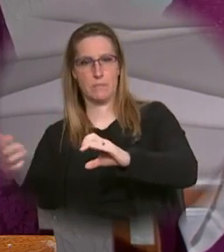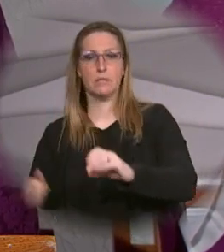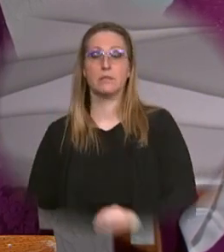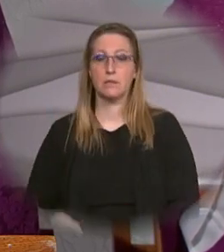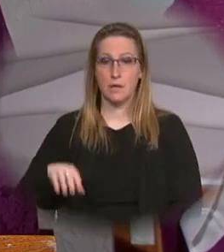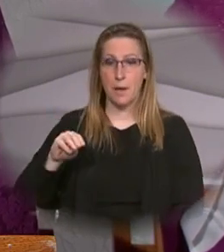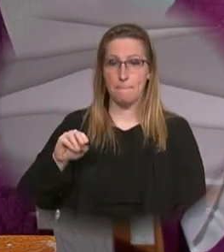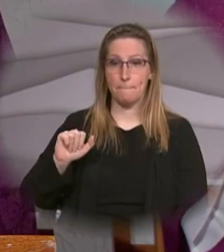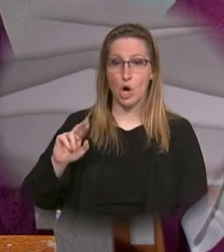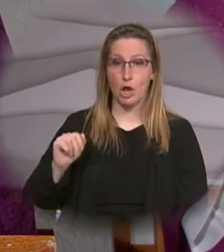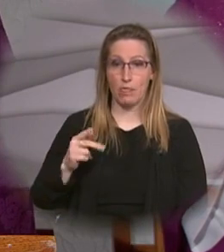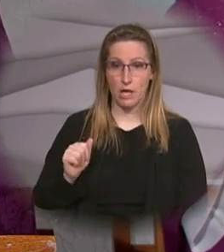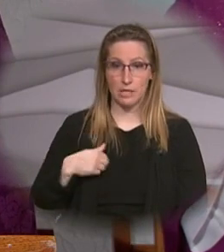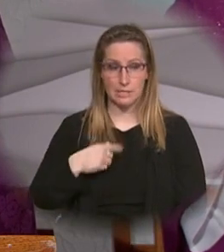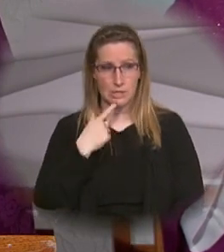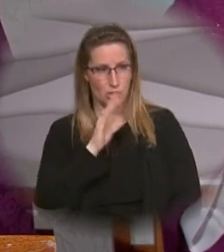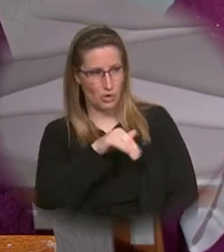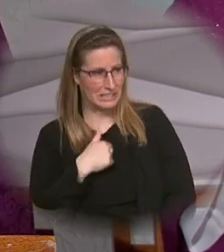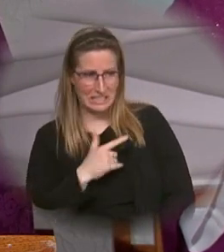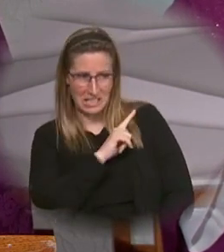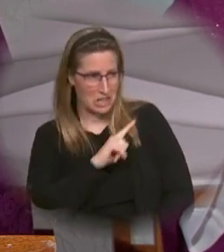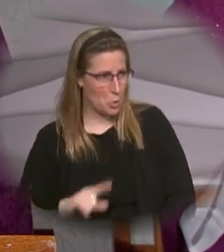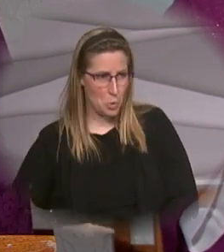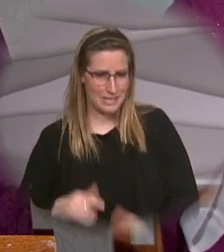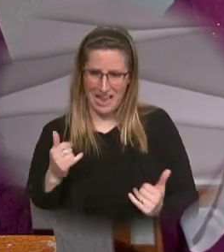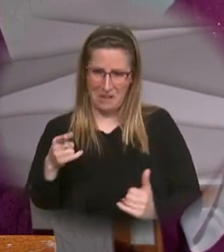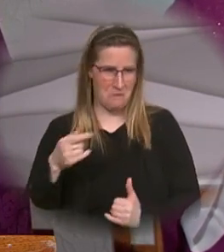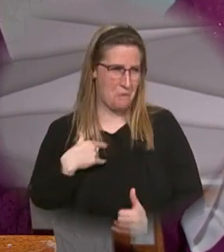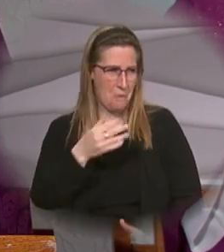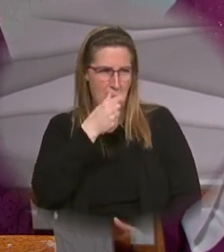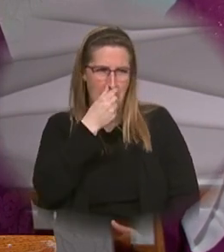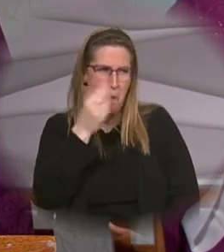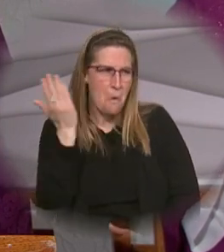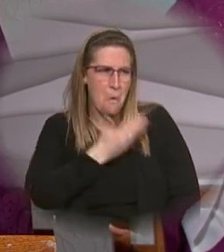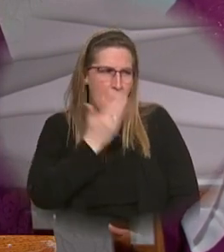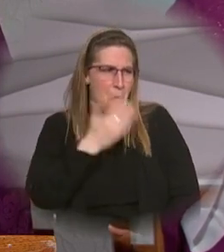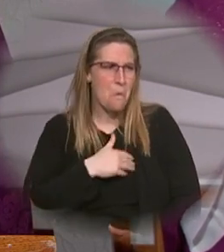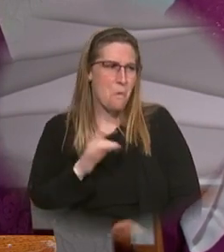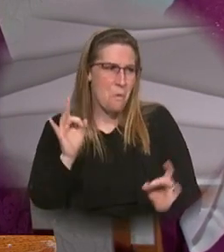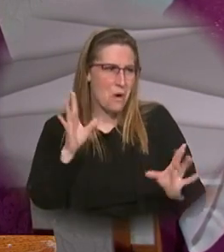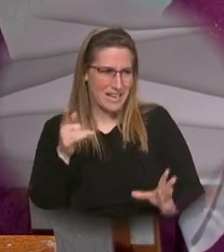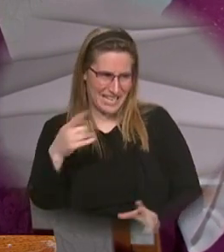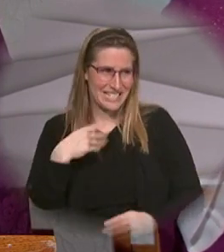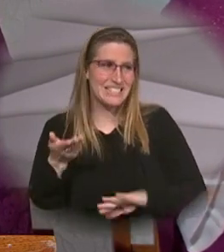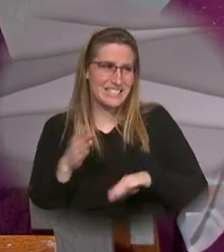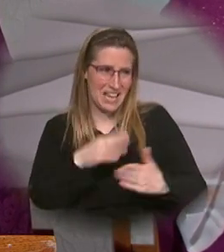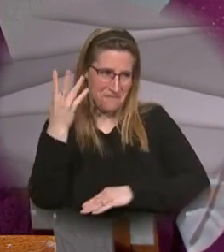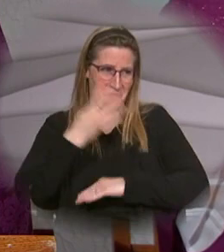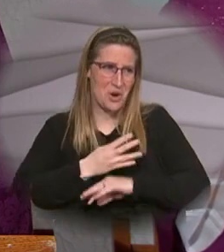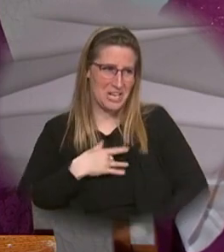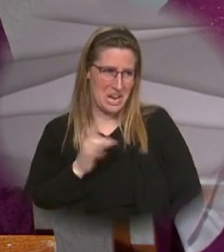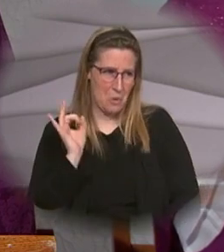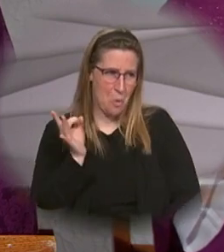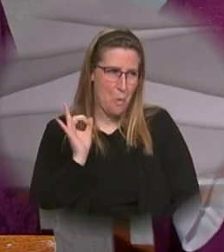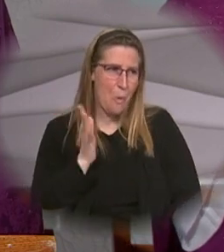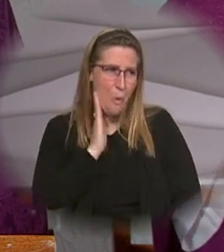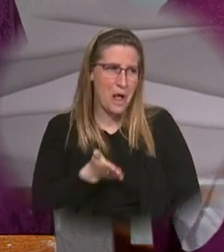Martha the dead man's sister said to him Lord by now there will be a stench he has been dead for four days